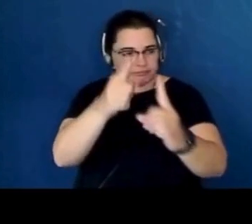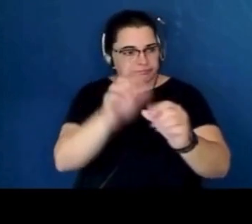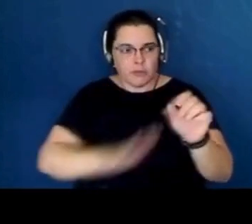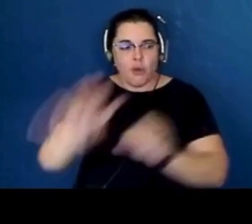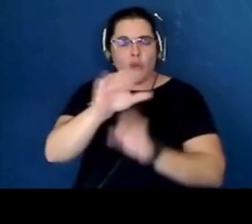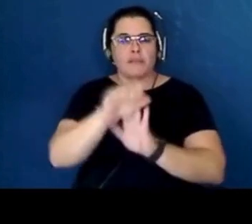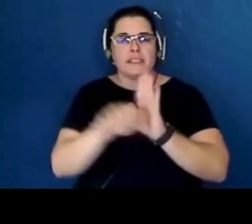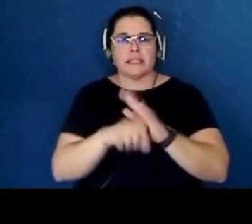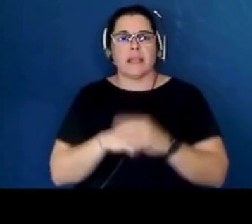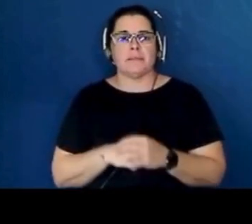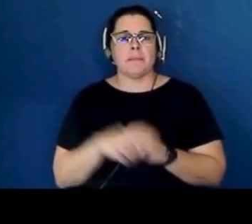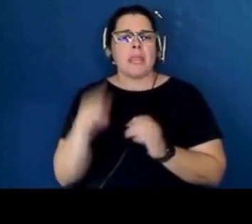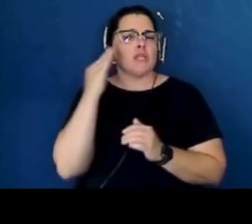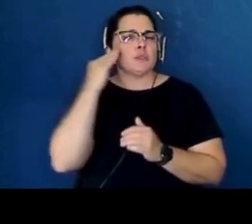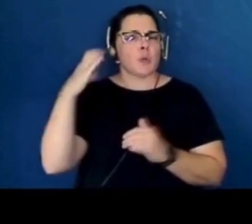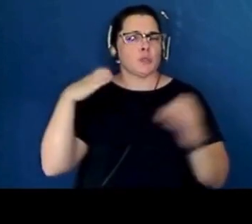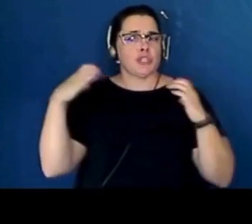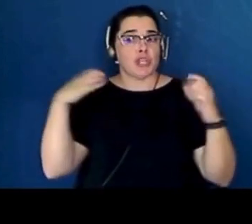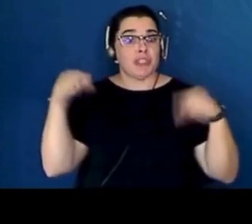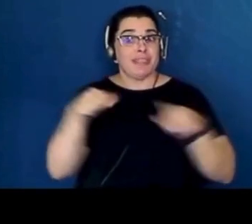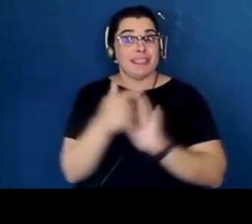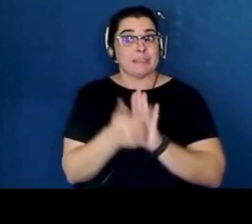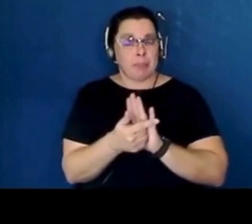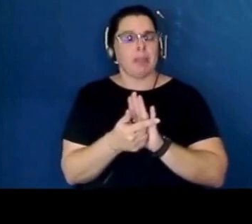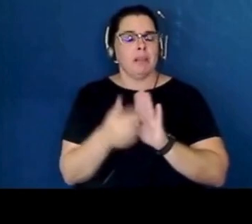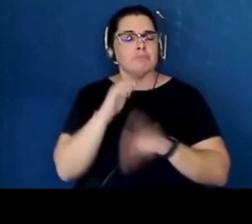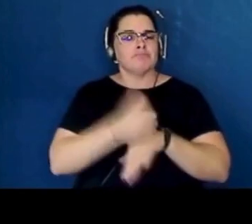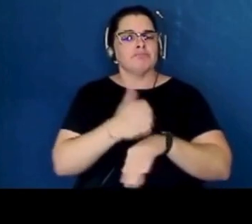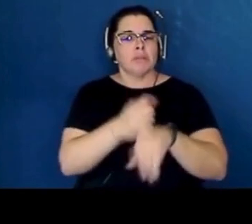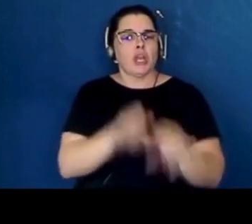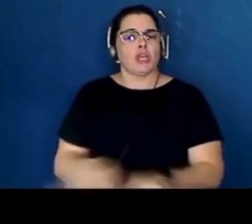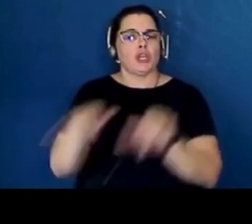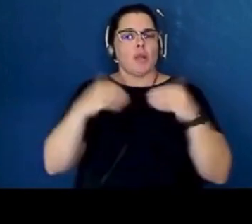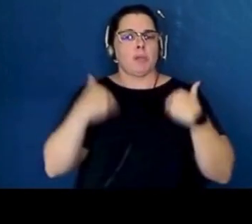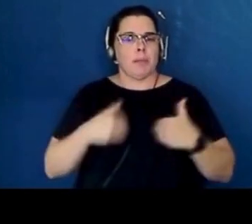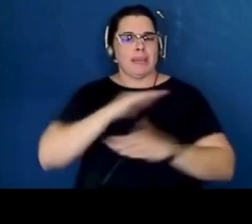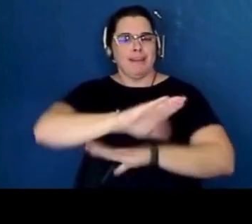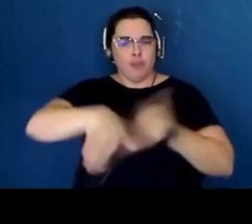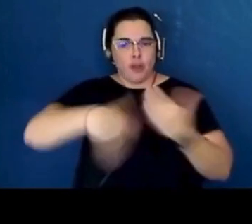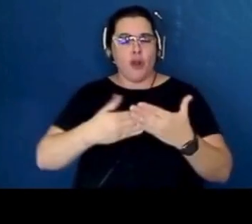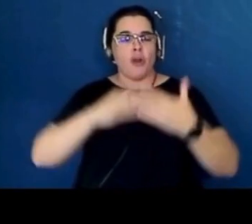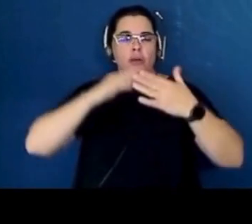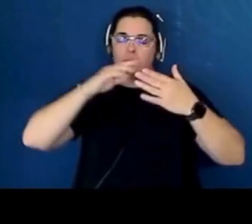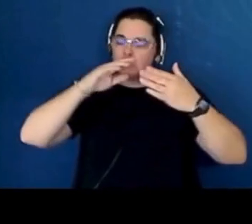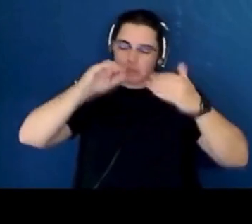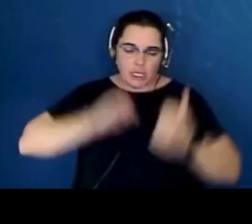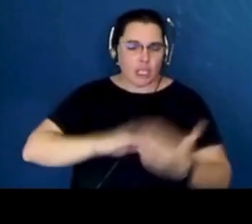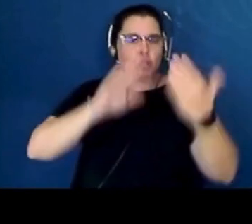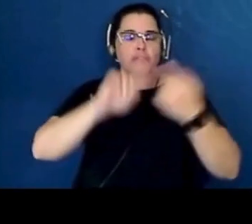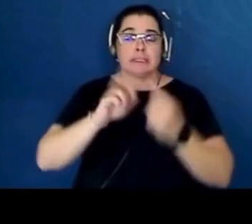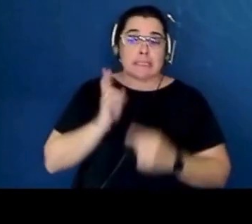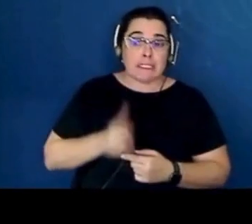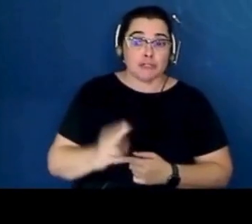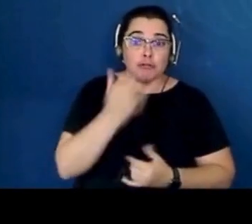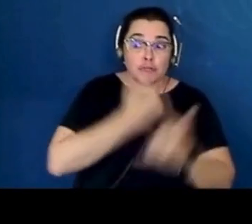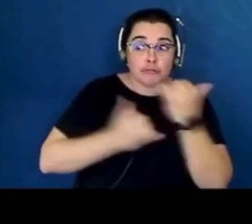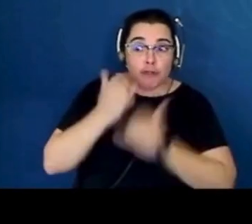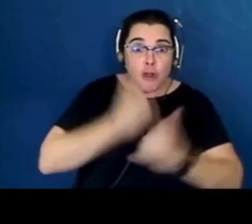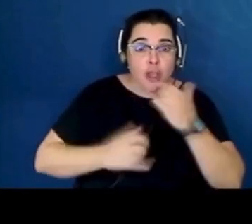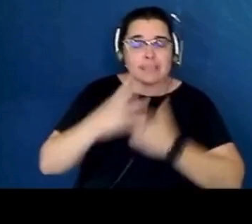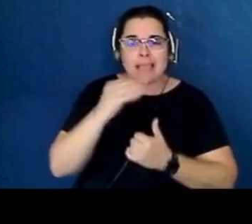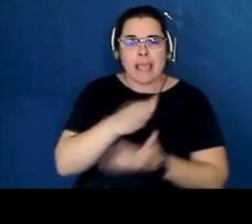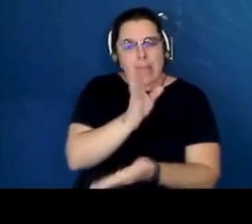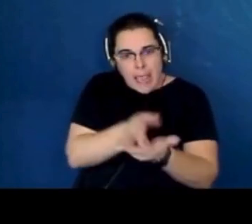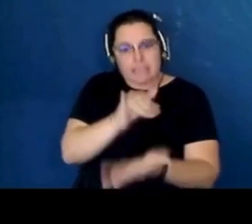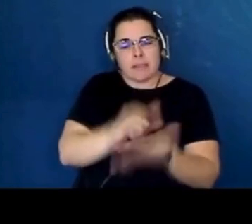So, as you know, Chairs, this bill acknowledges the common humanity of all. It addresses historic wrongs, and it ends harm caused by